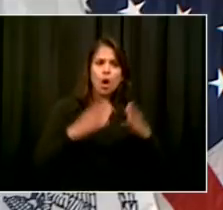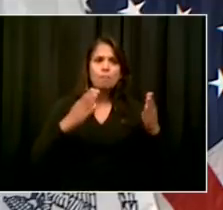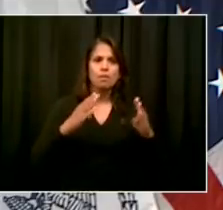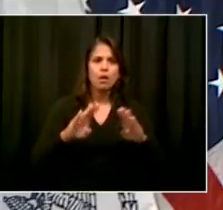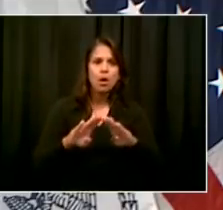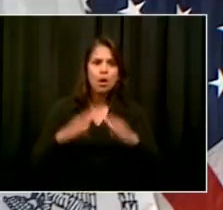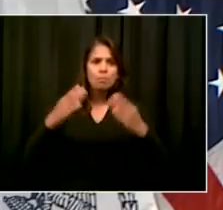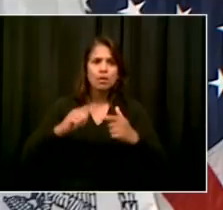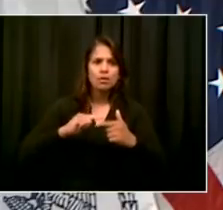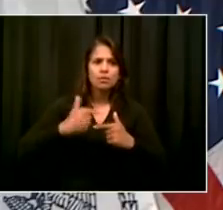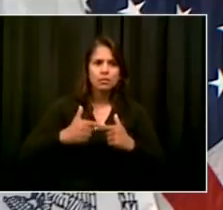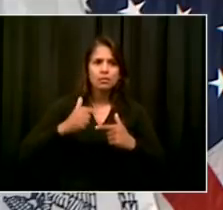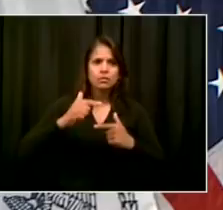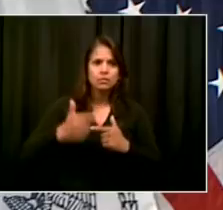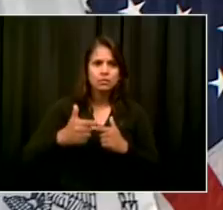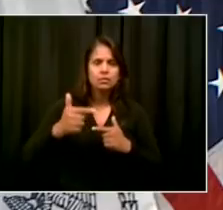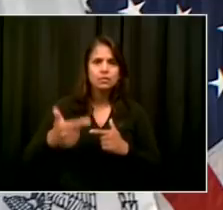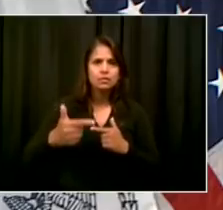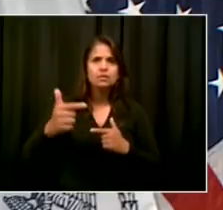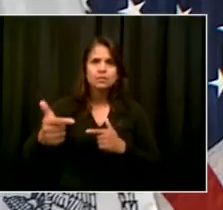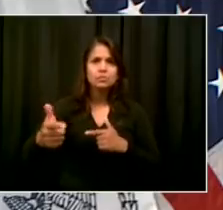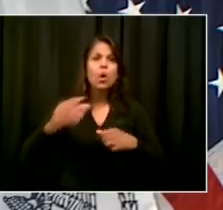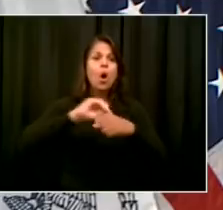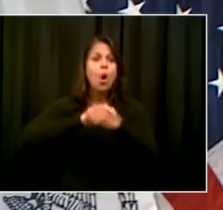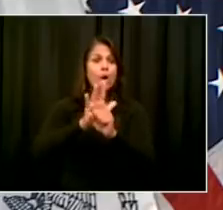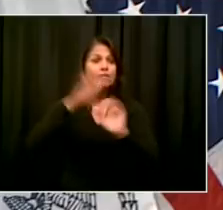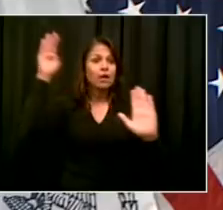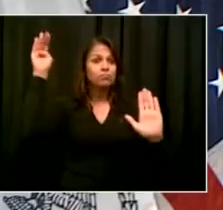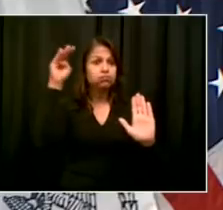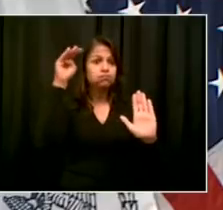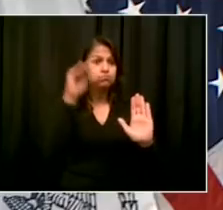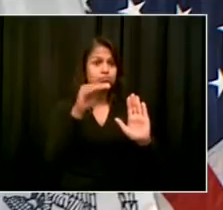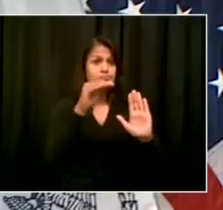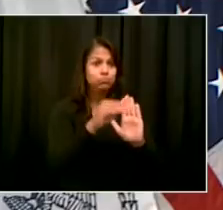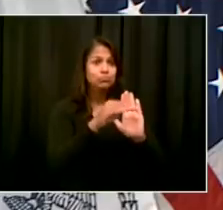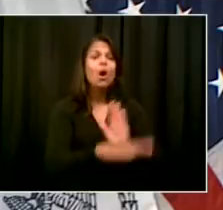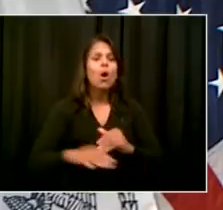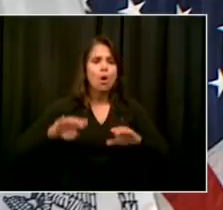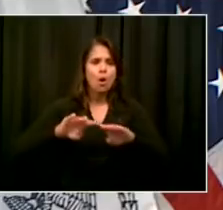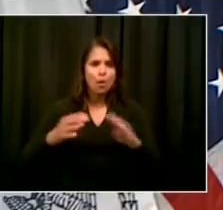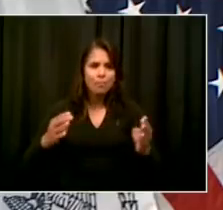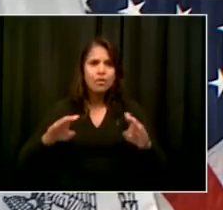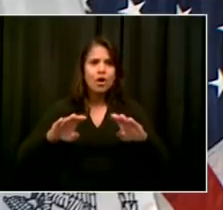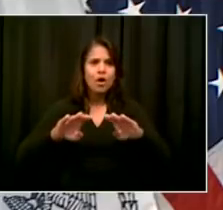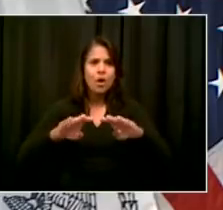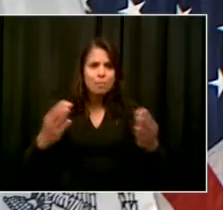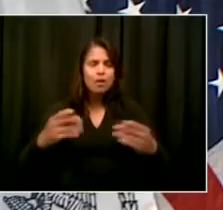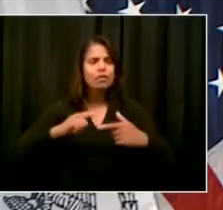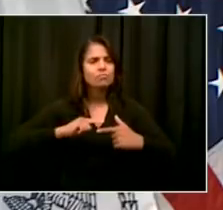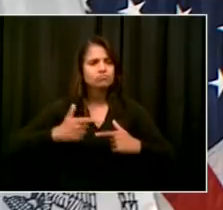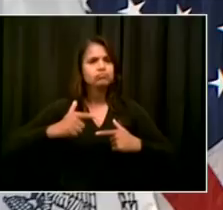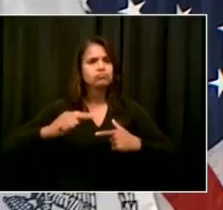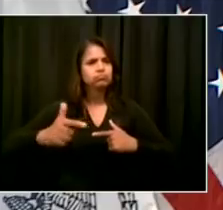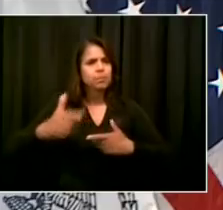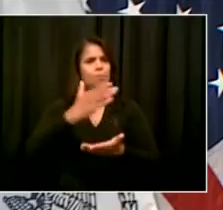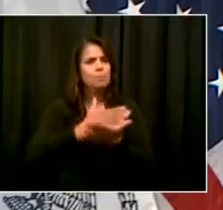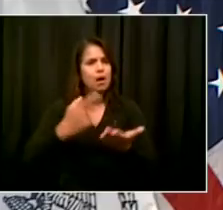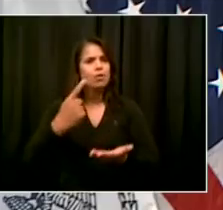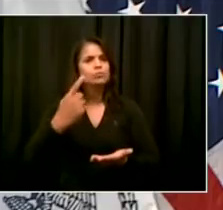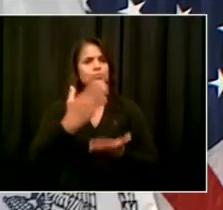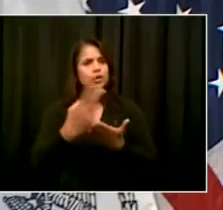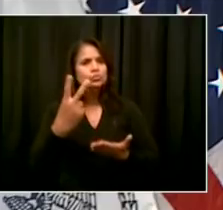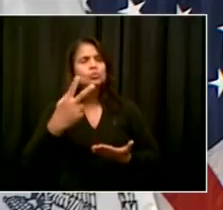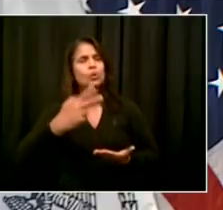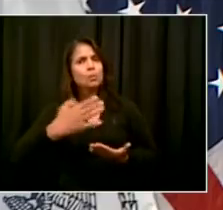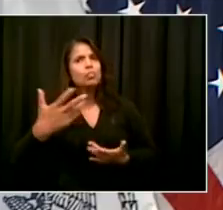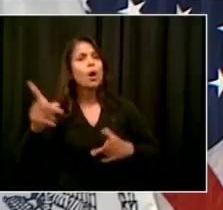And our economy, and you can see it. You can see the level of activity out on our streets. You can see the amount of traffic, and that's a double-edged sword, but